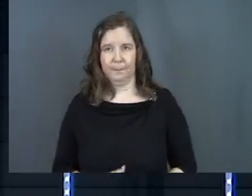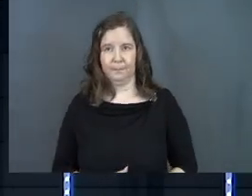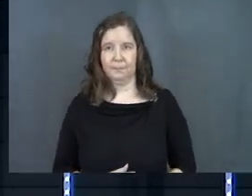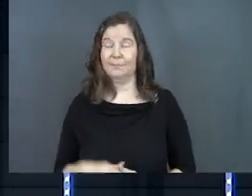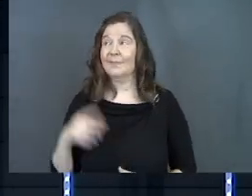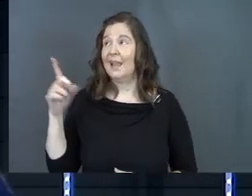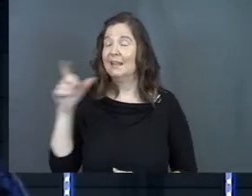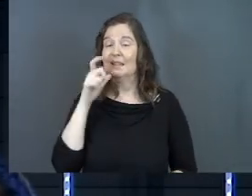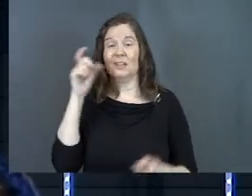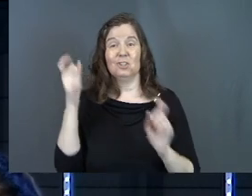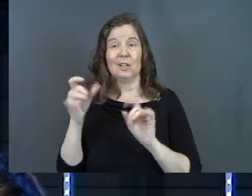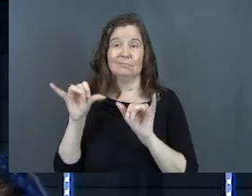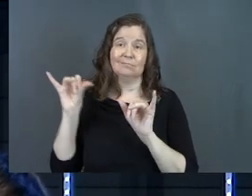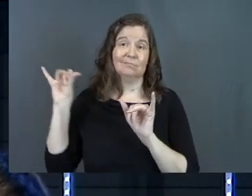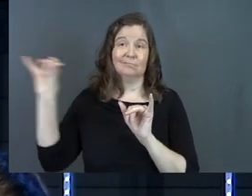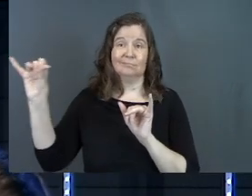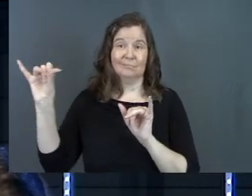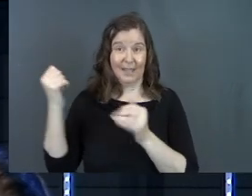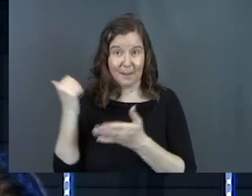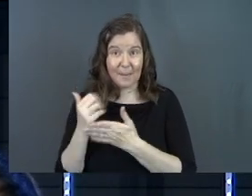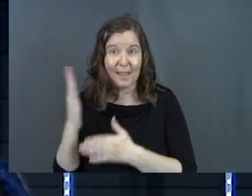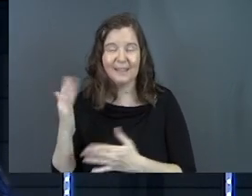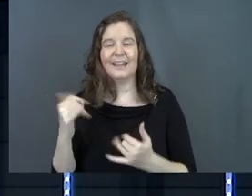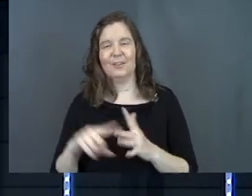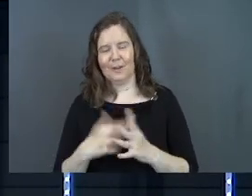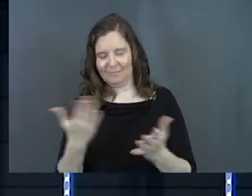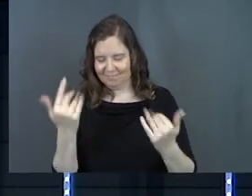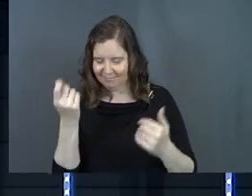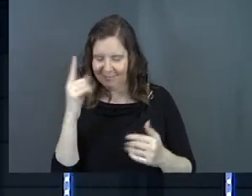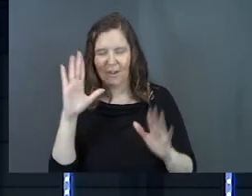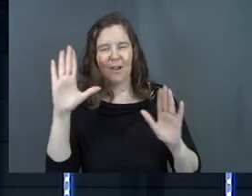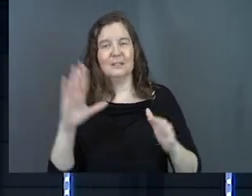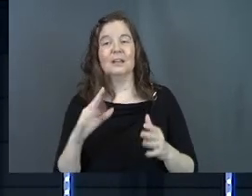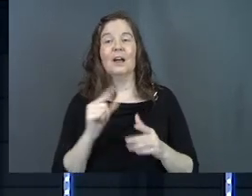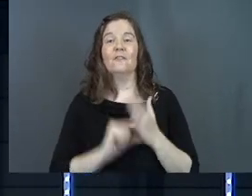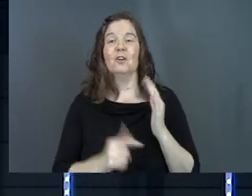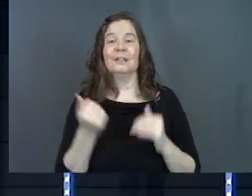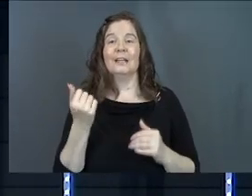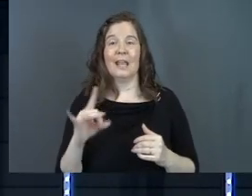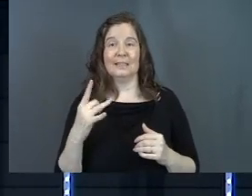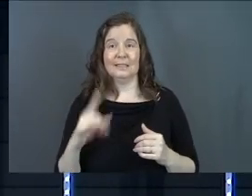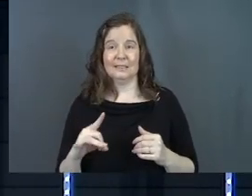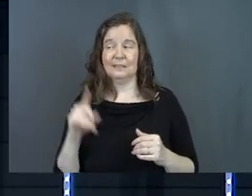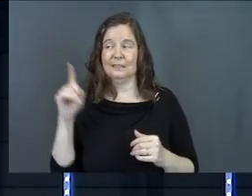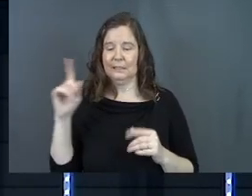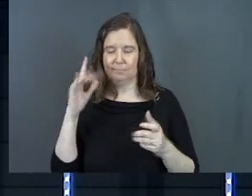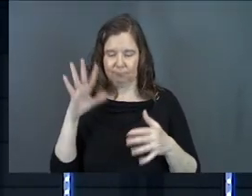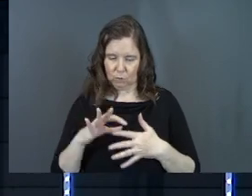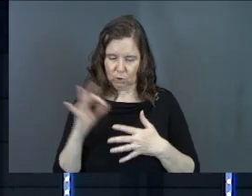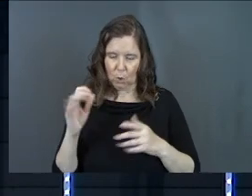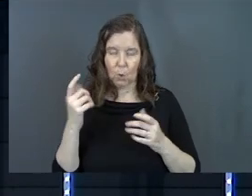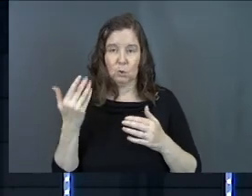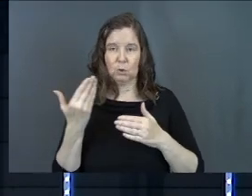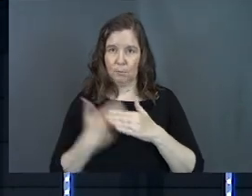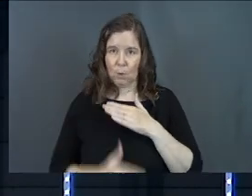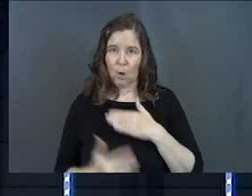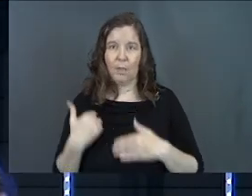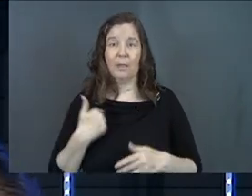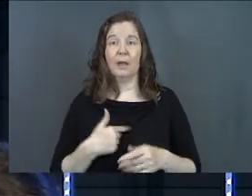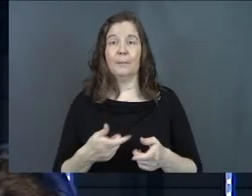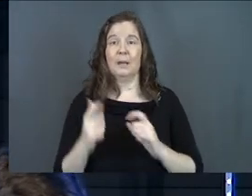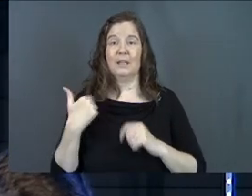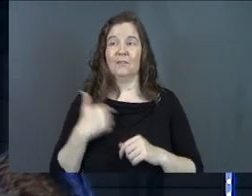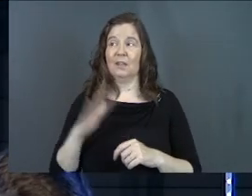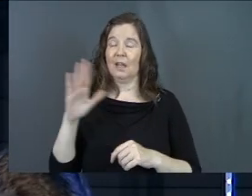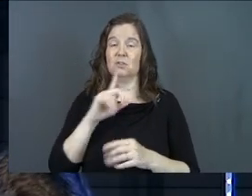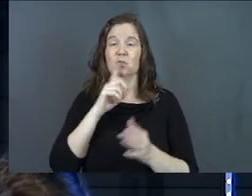And he does not change. Amen? Now you're starting to get it. That's awesome. Verse 18. He chose to give birth to us by